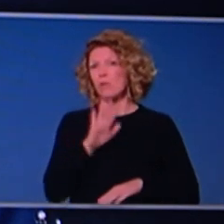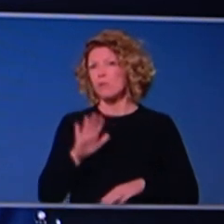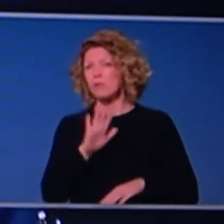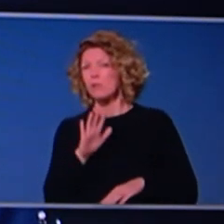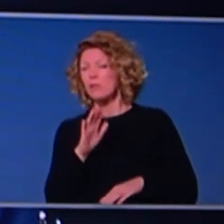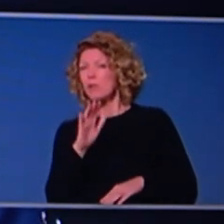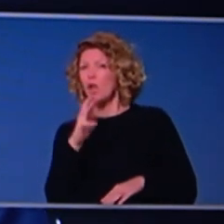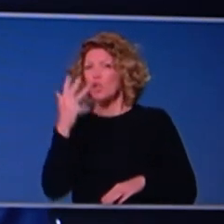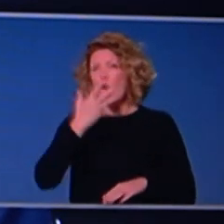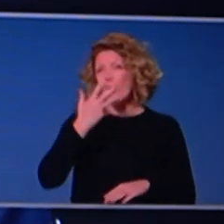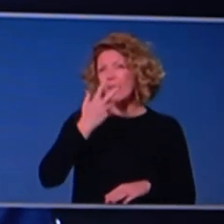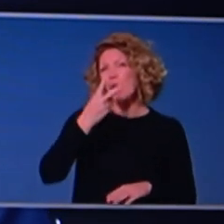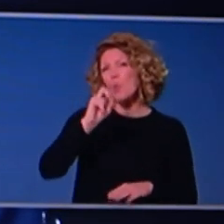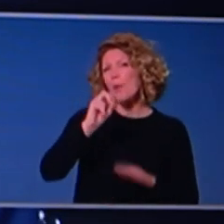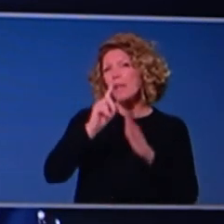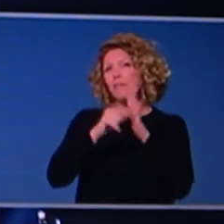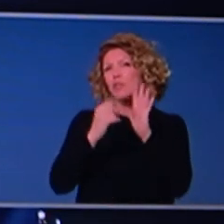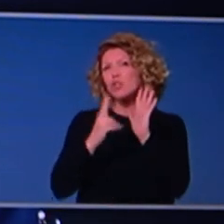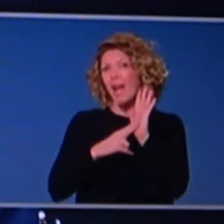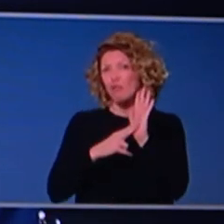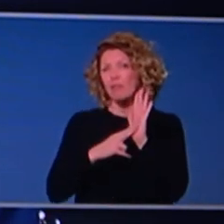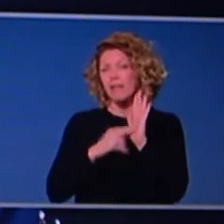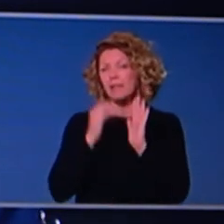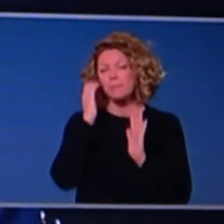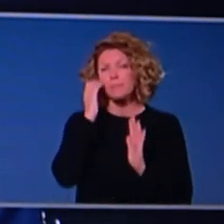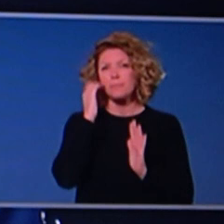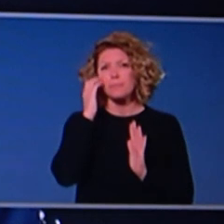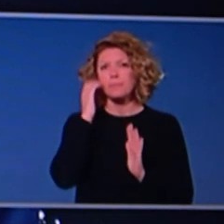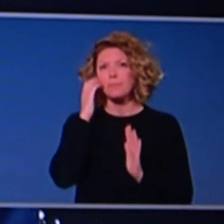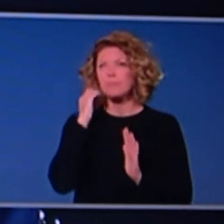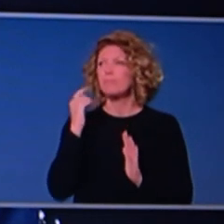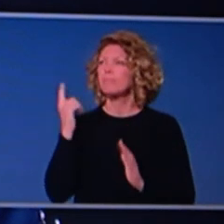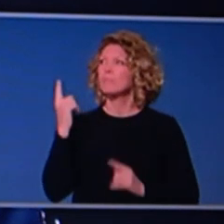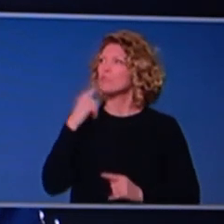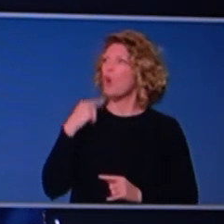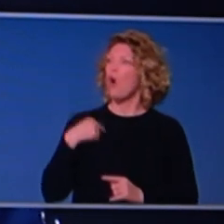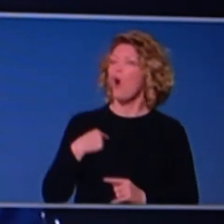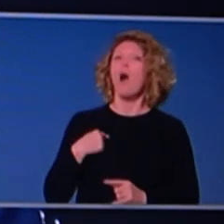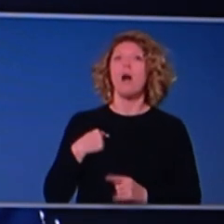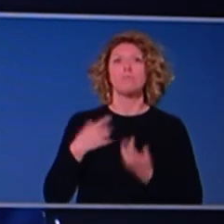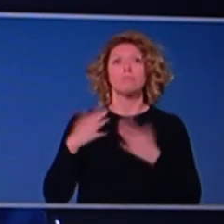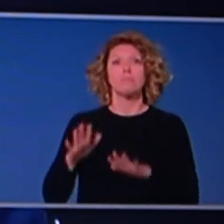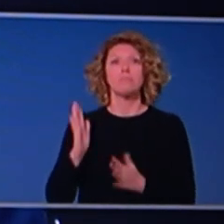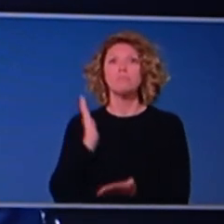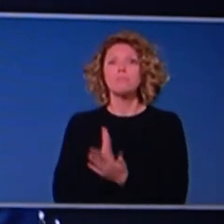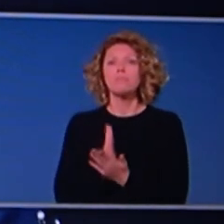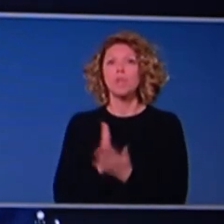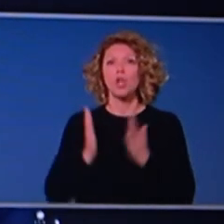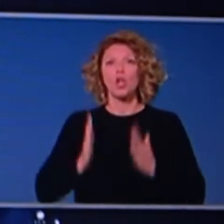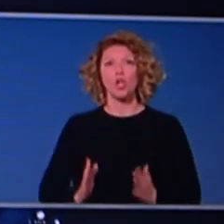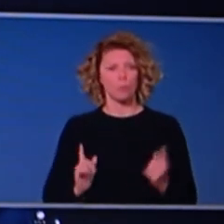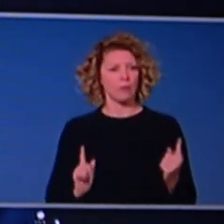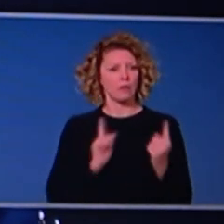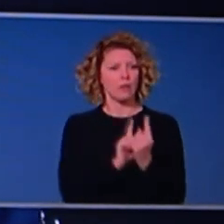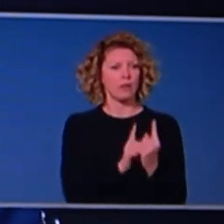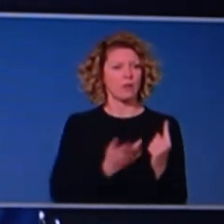20th of January, when we were told that there was sustained human to human transmission. In the early days, it was thought that